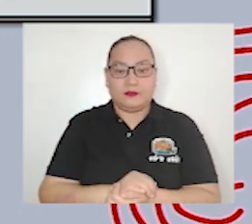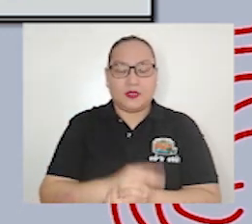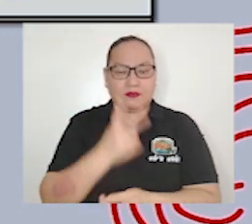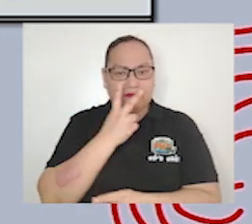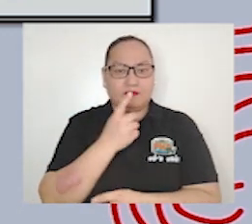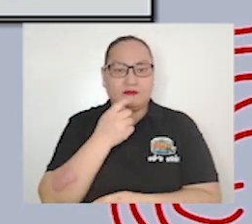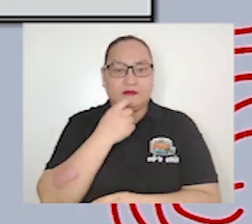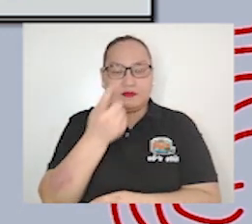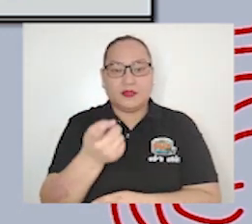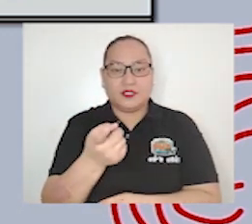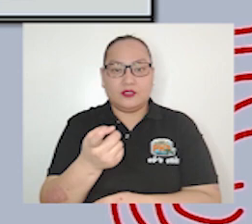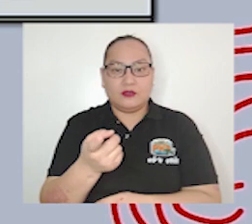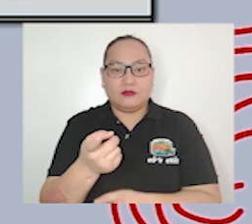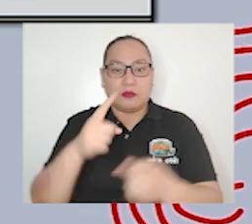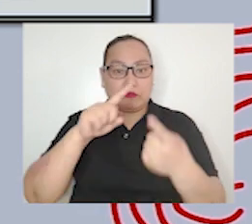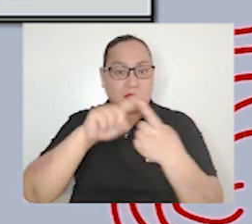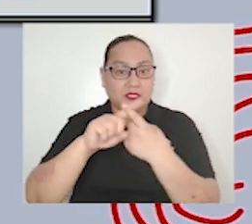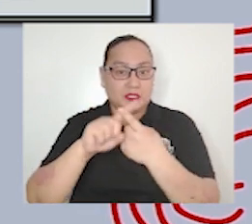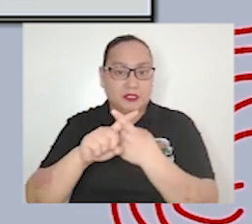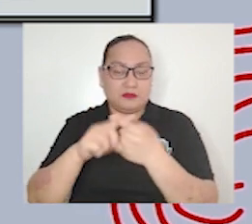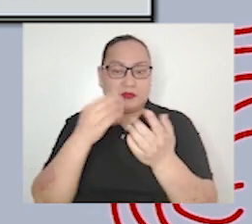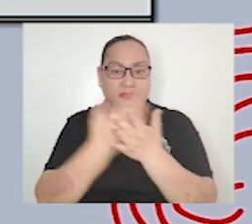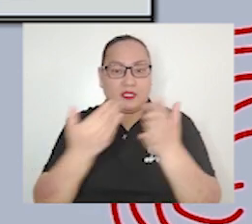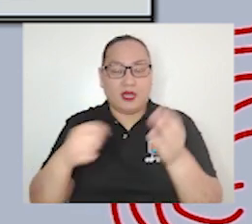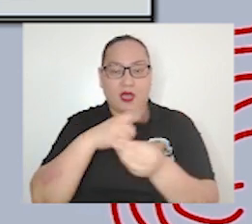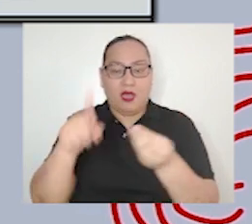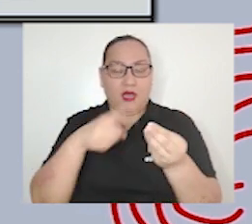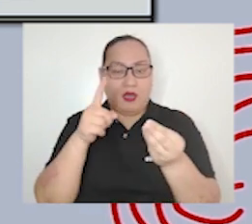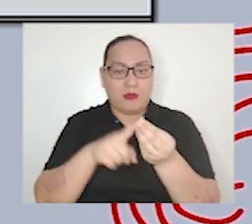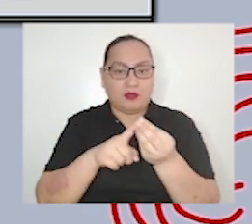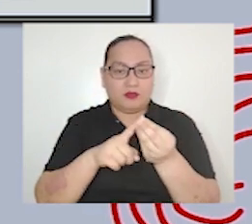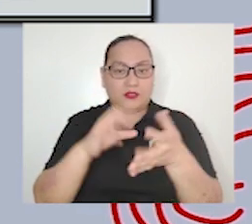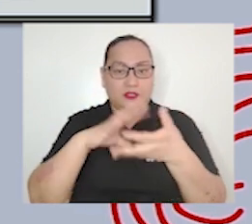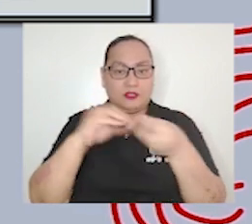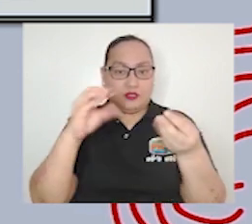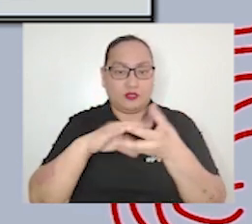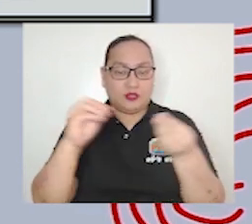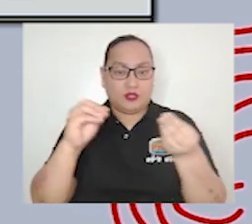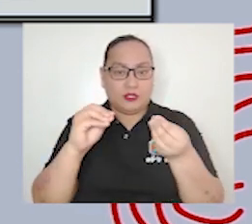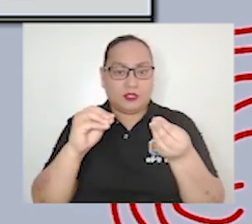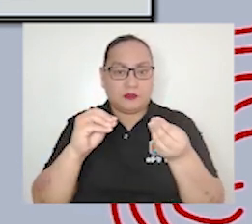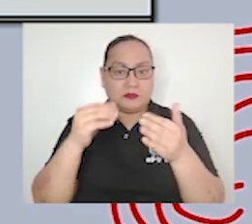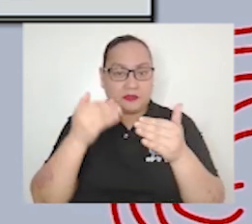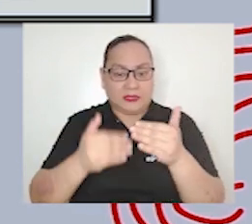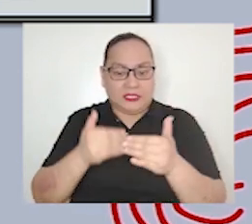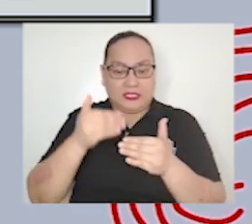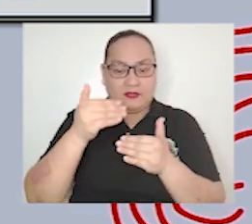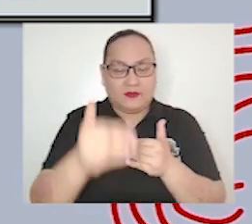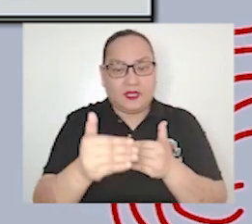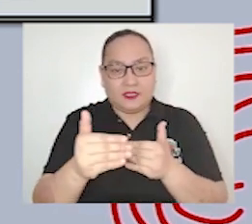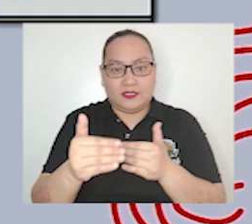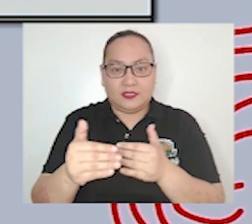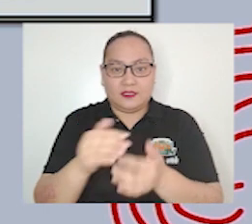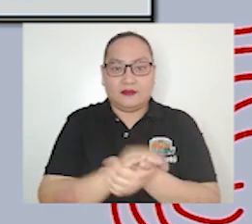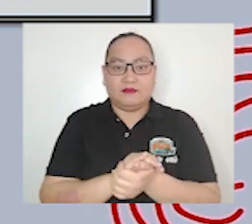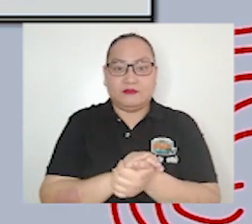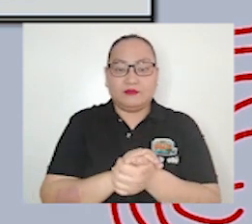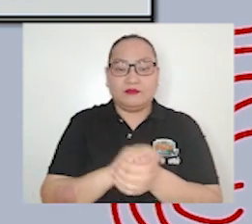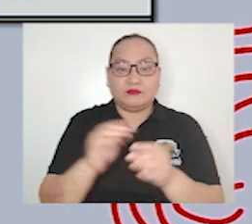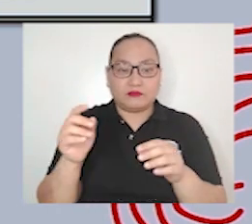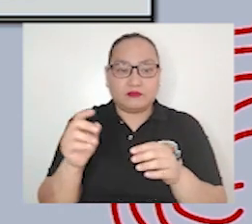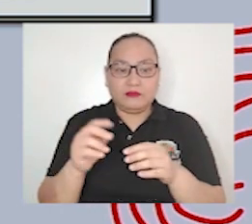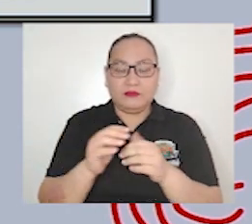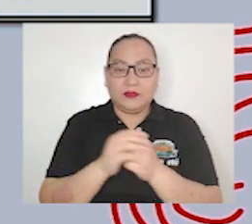of positive things about the story advanced technology use and its cinematography